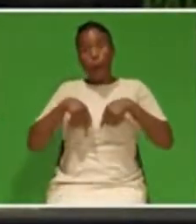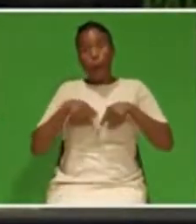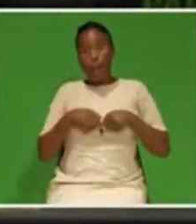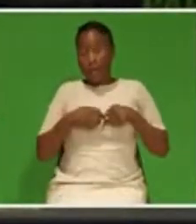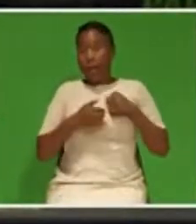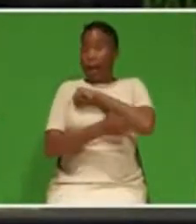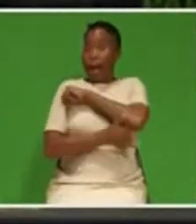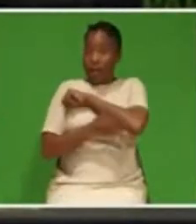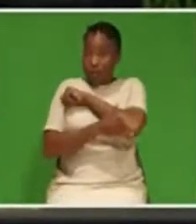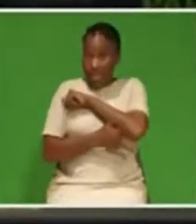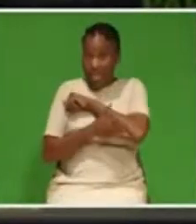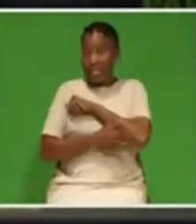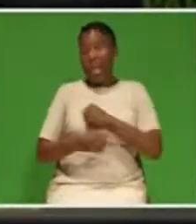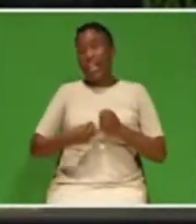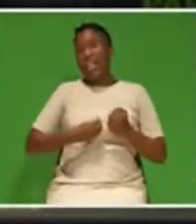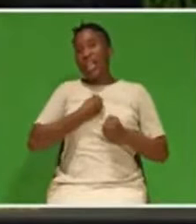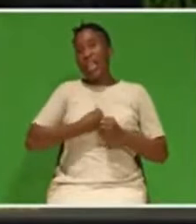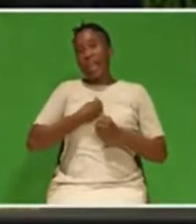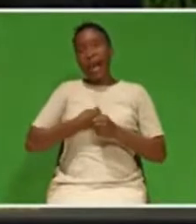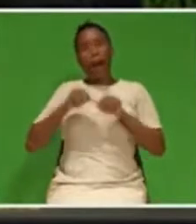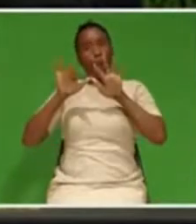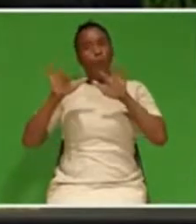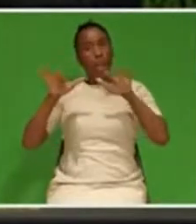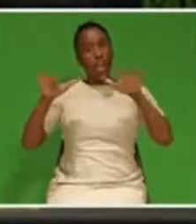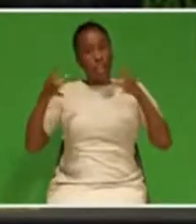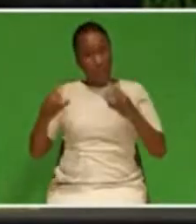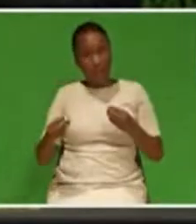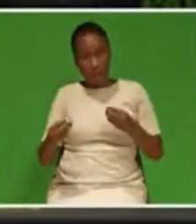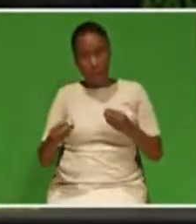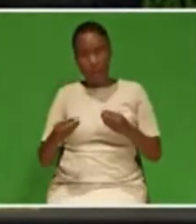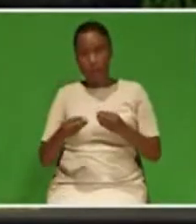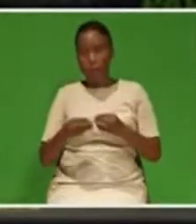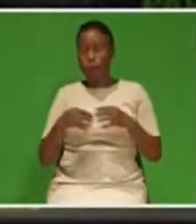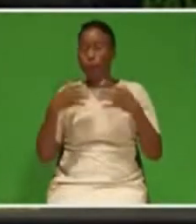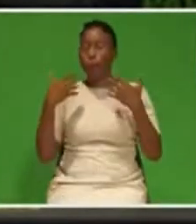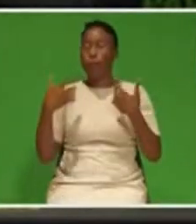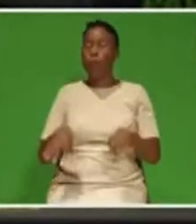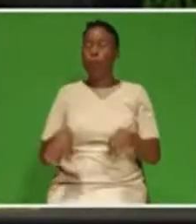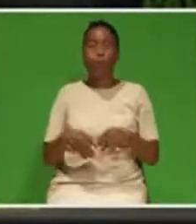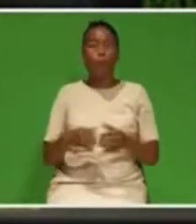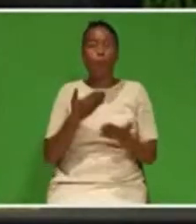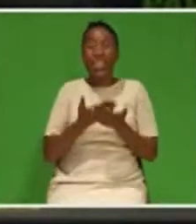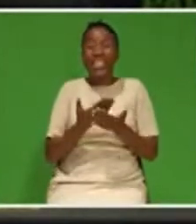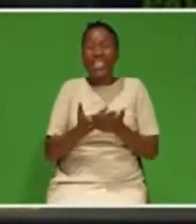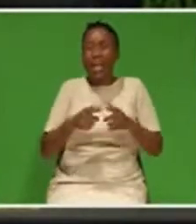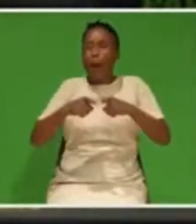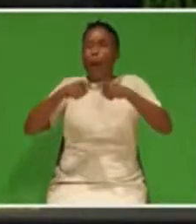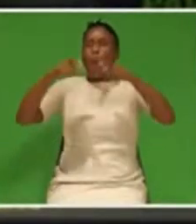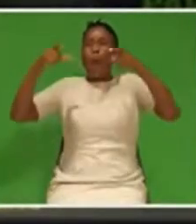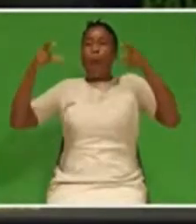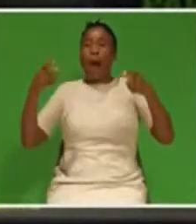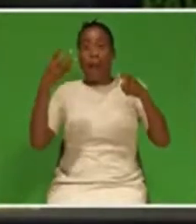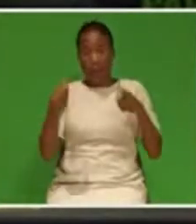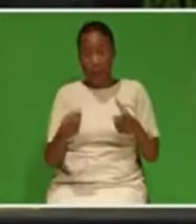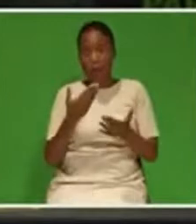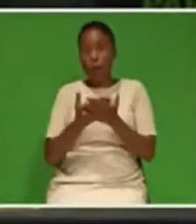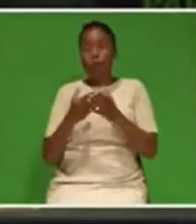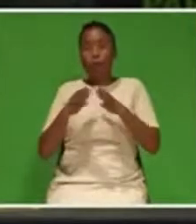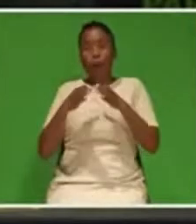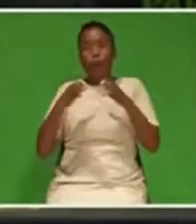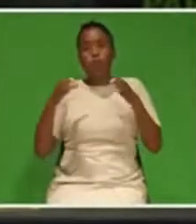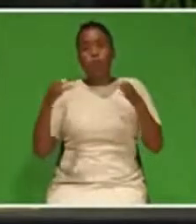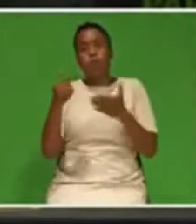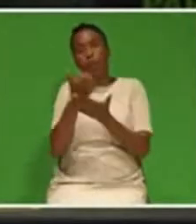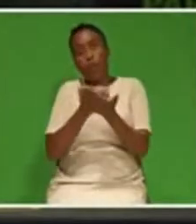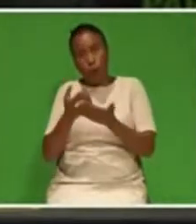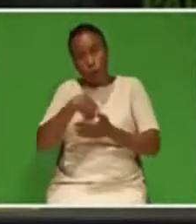population, we have enormous potential for growth and development. The most effective way